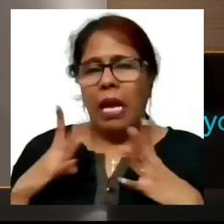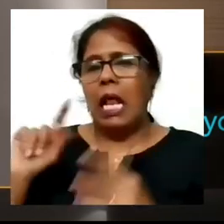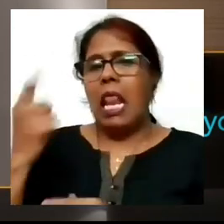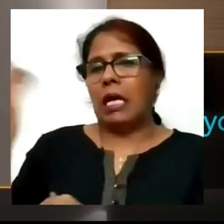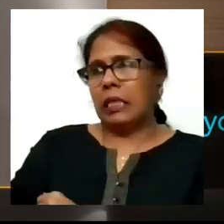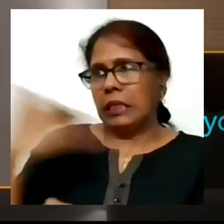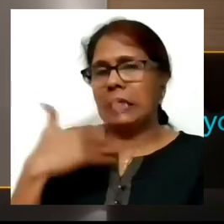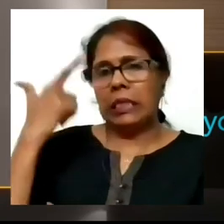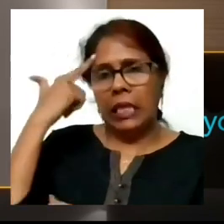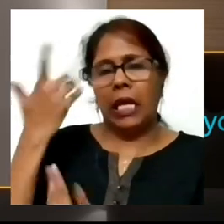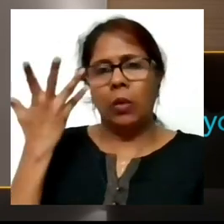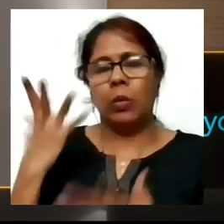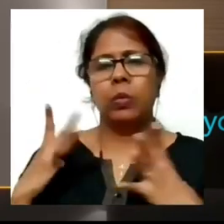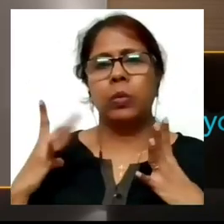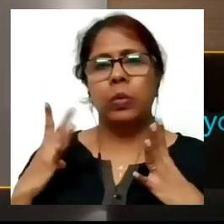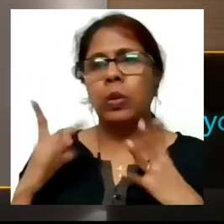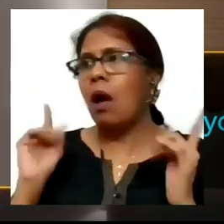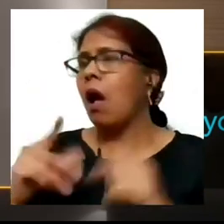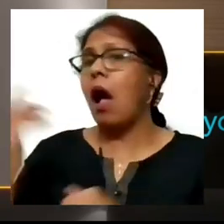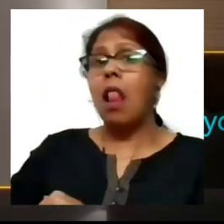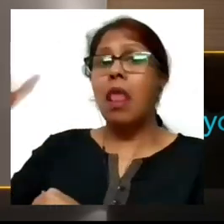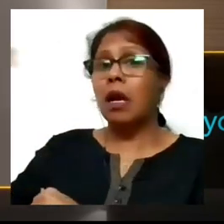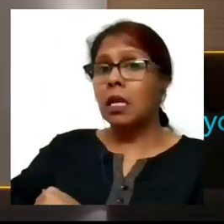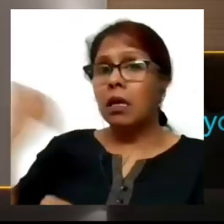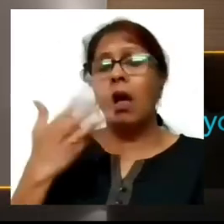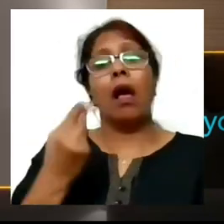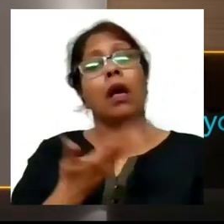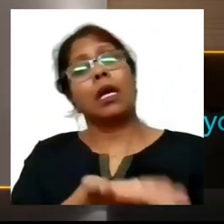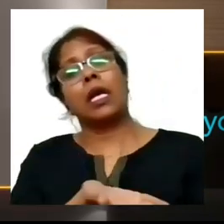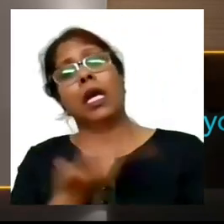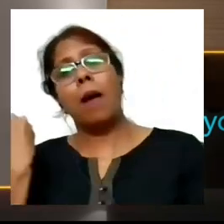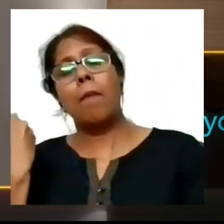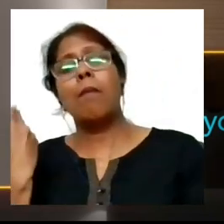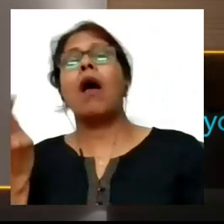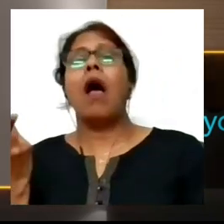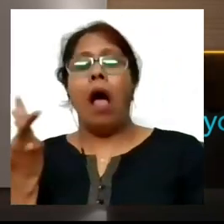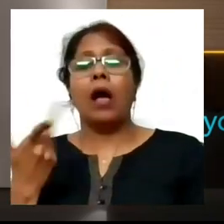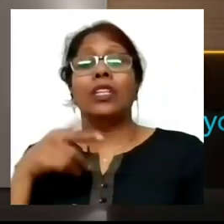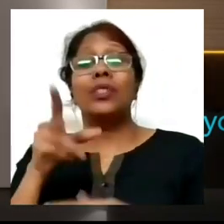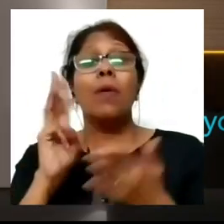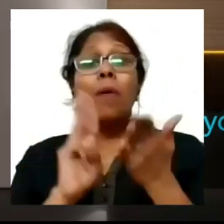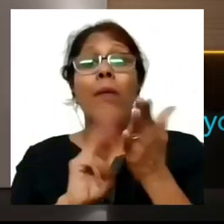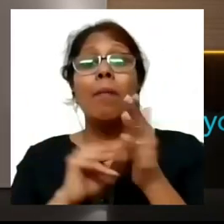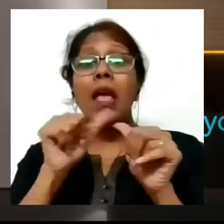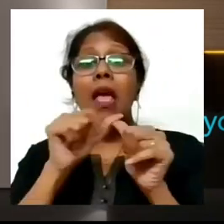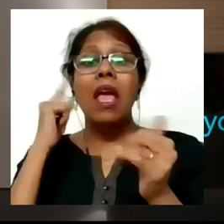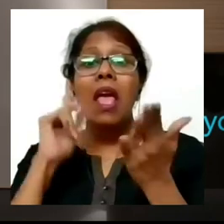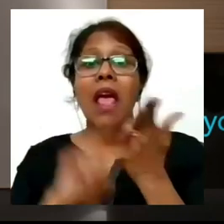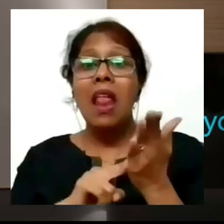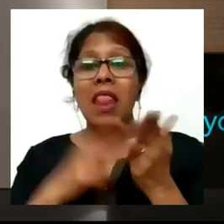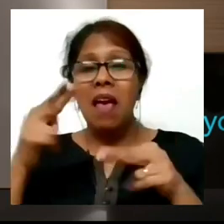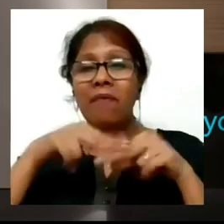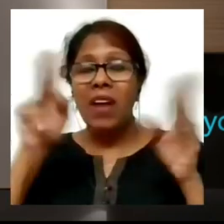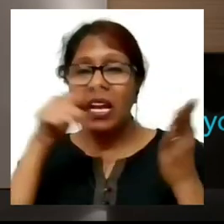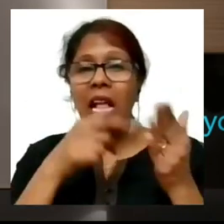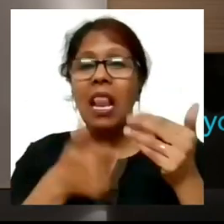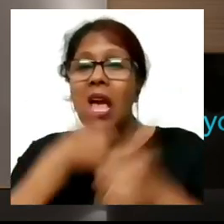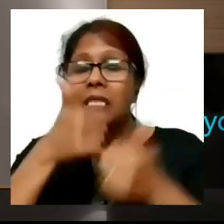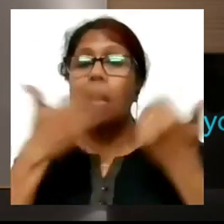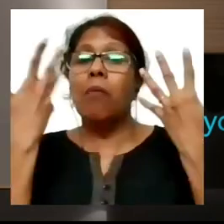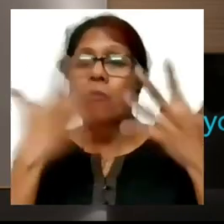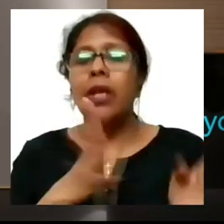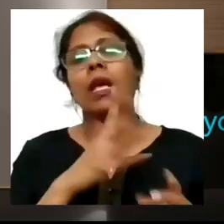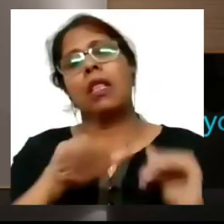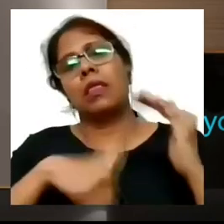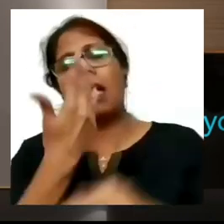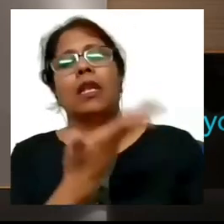I get a letter saying that you have to come give the join the day after the mains exam so I have no more excuses I sit for